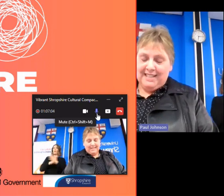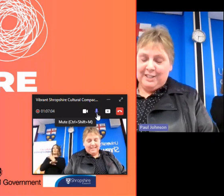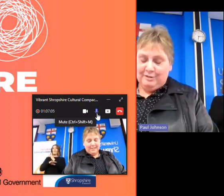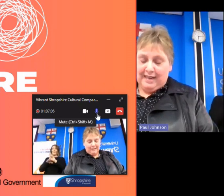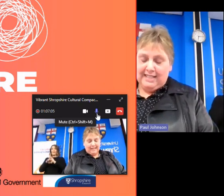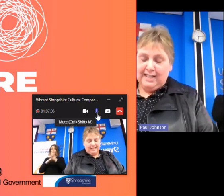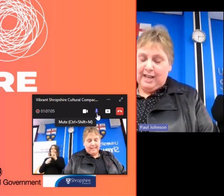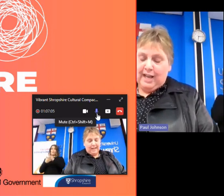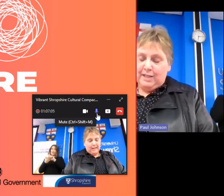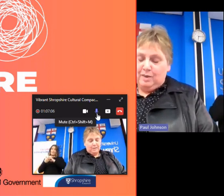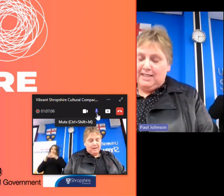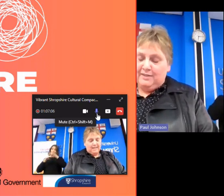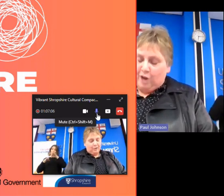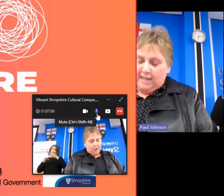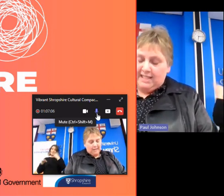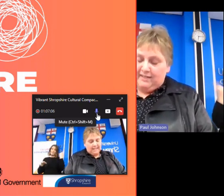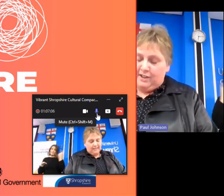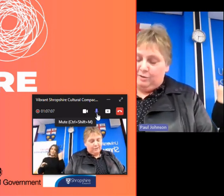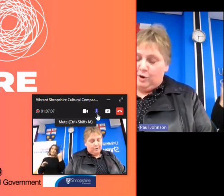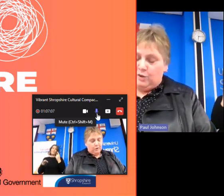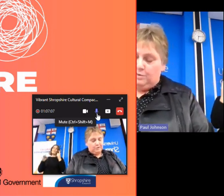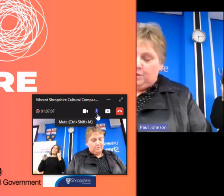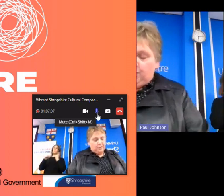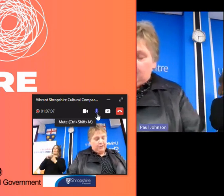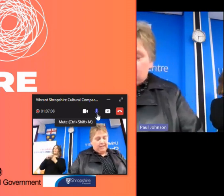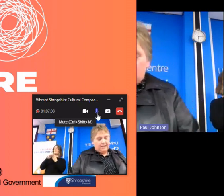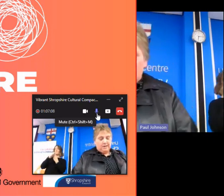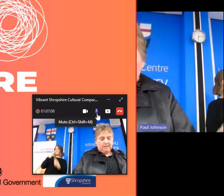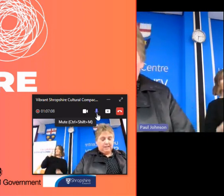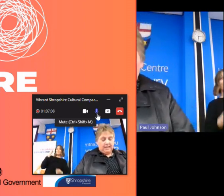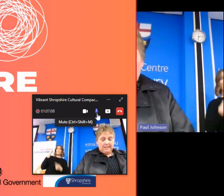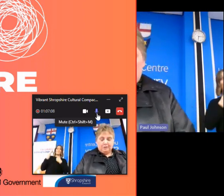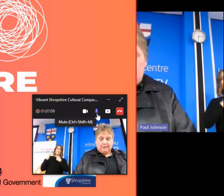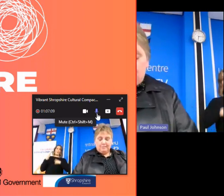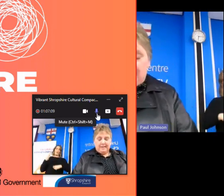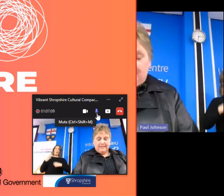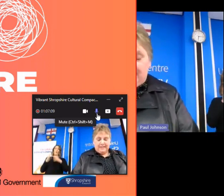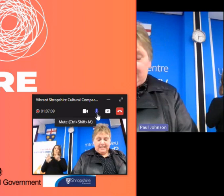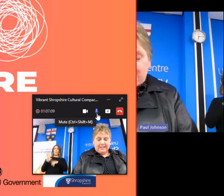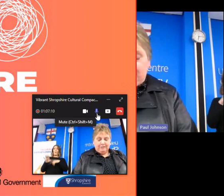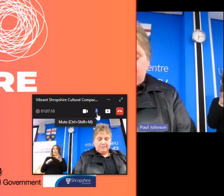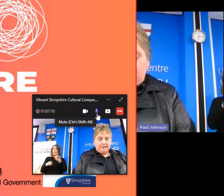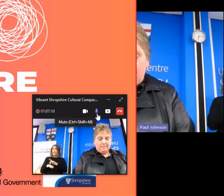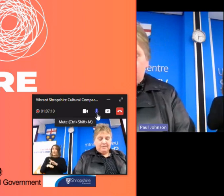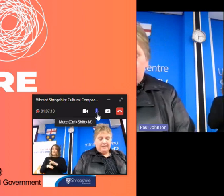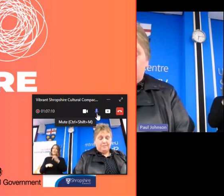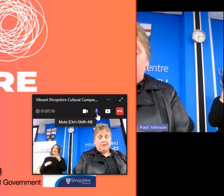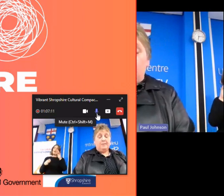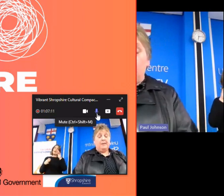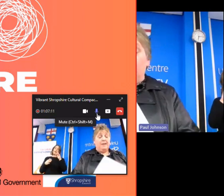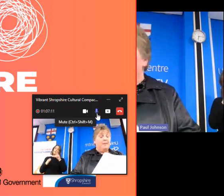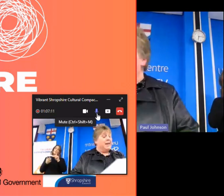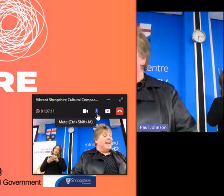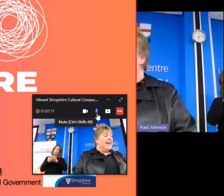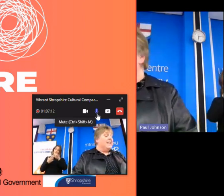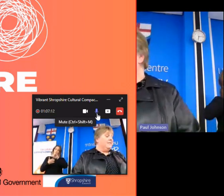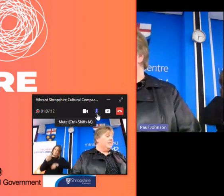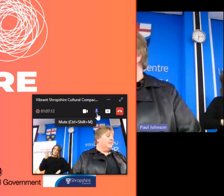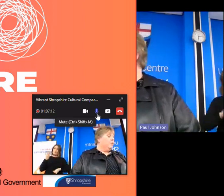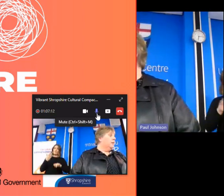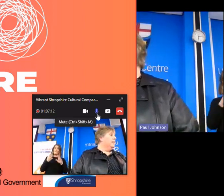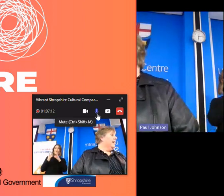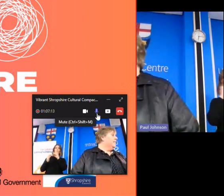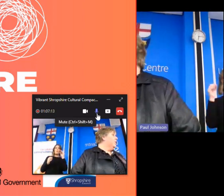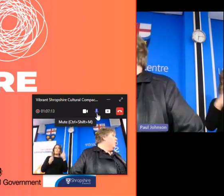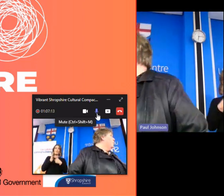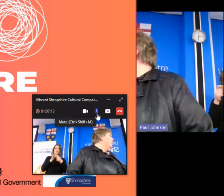as a writer and director as well as a variety of other roles from youth theater worker to script reader for the literary department of the birmingham rep any